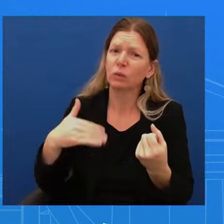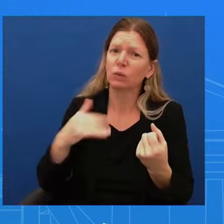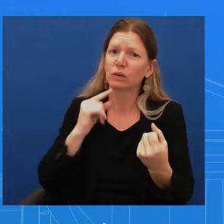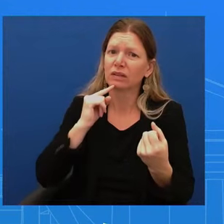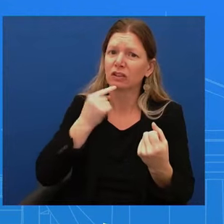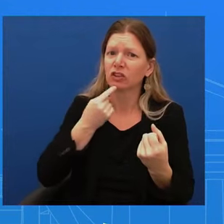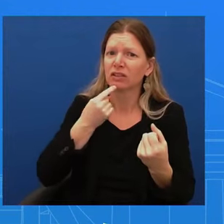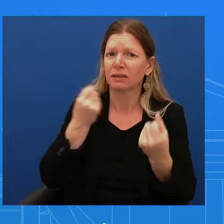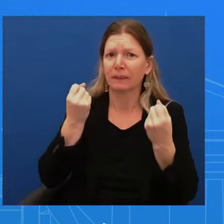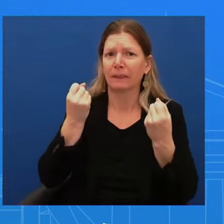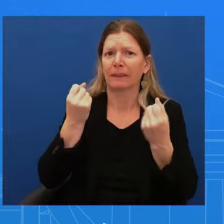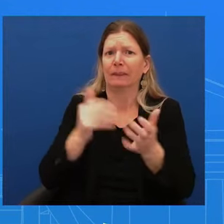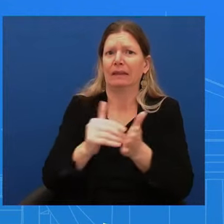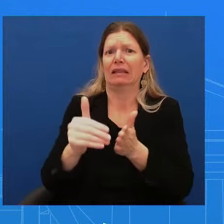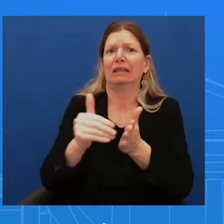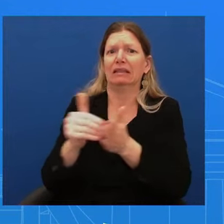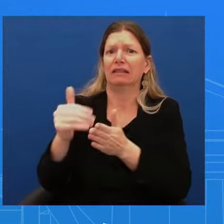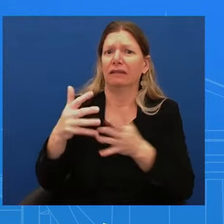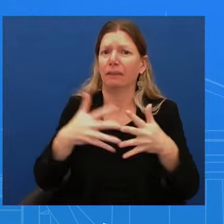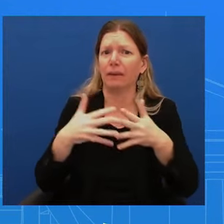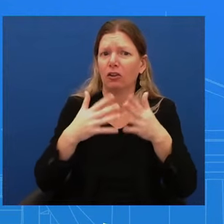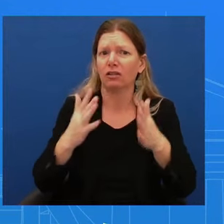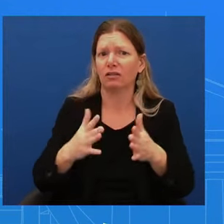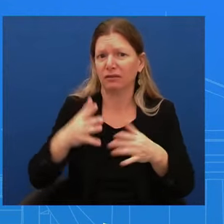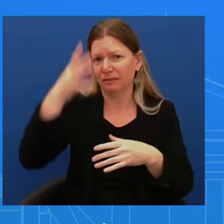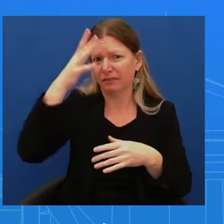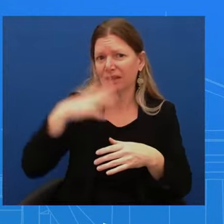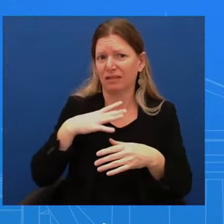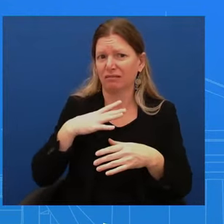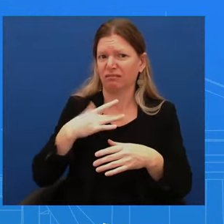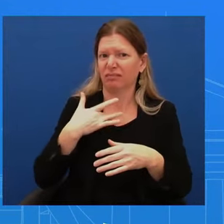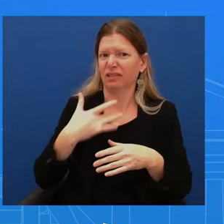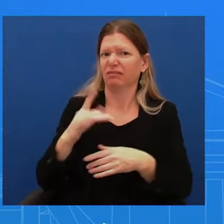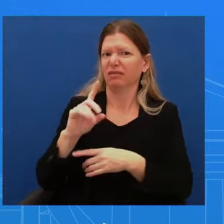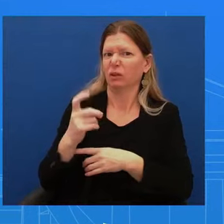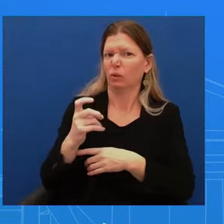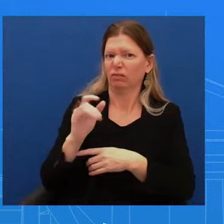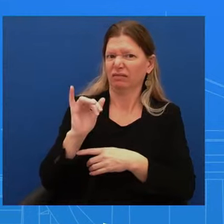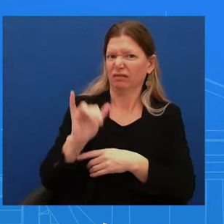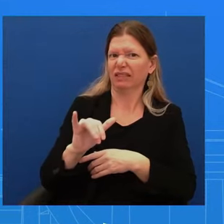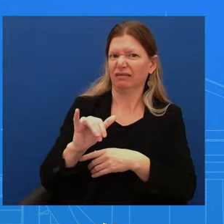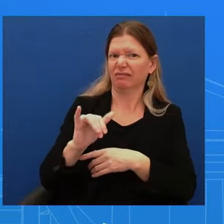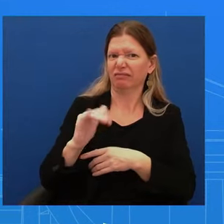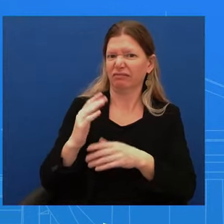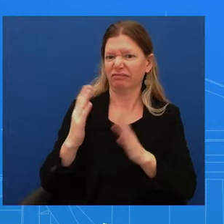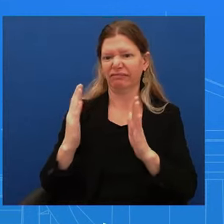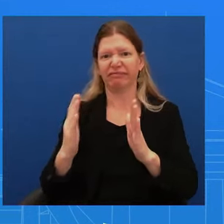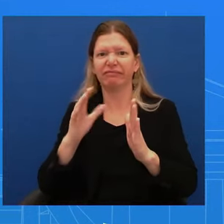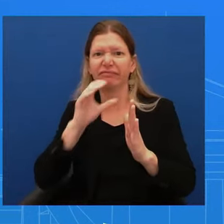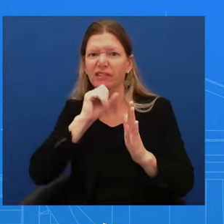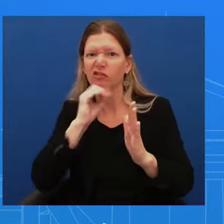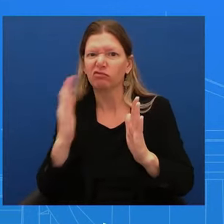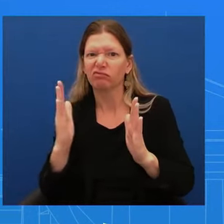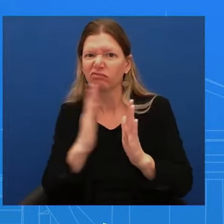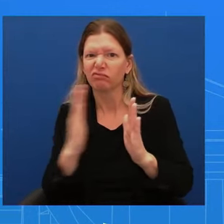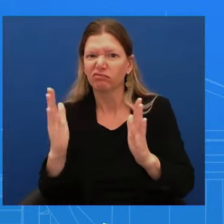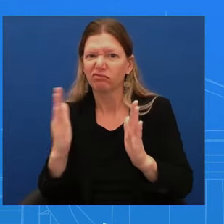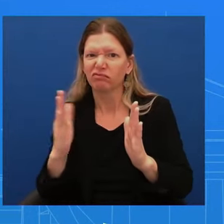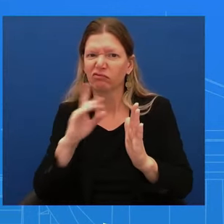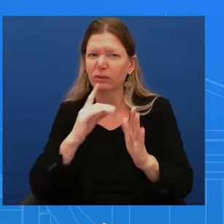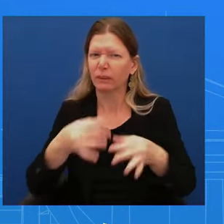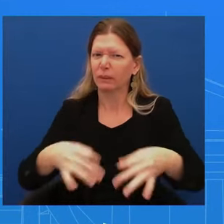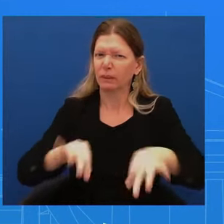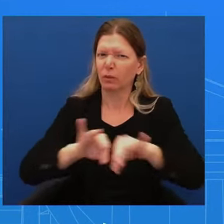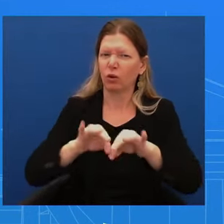early diagnosis, you know, early screening. I think we're all going to learn a whole heck of a lot of lessons from this past week.